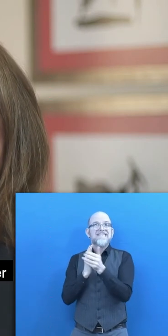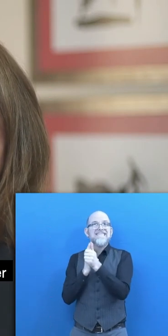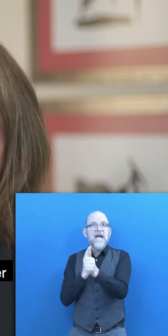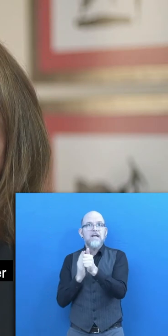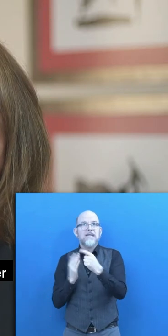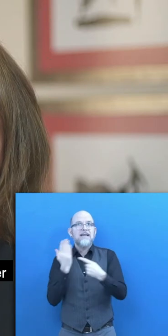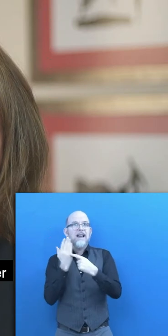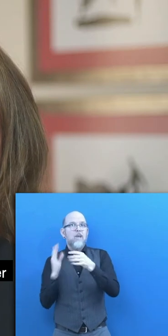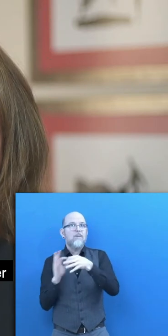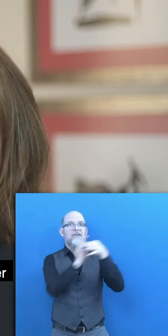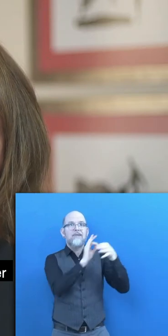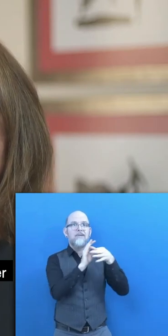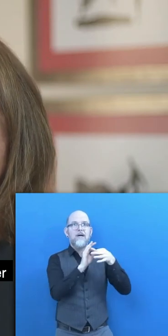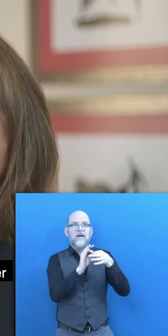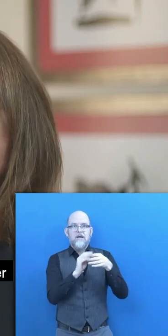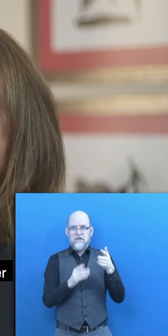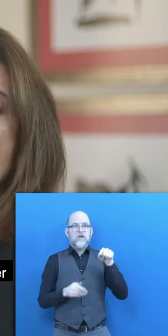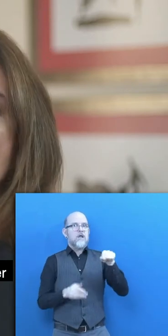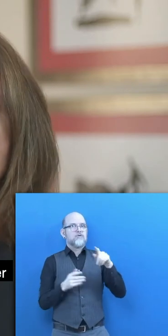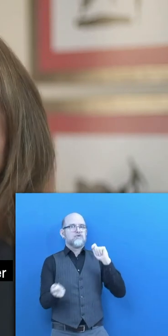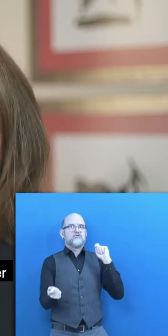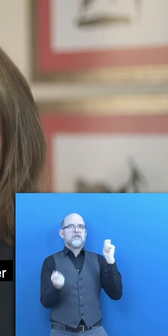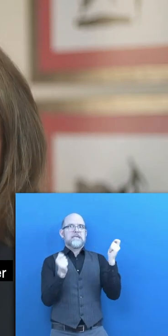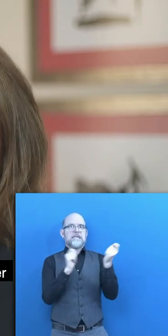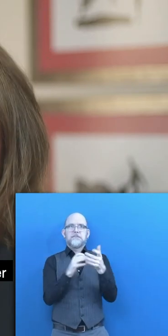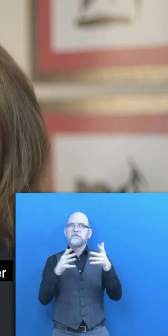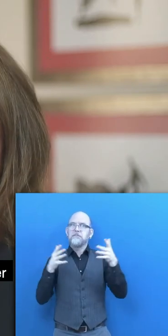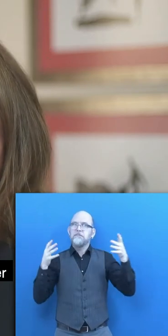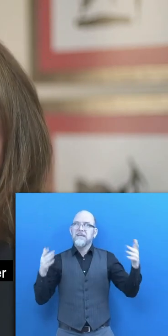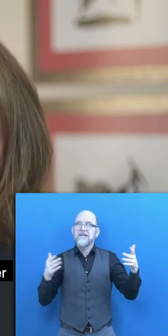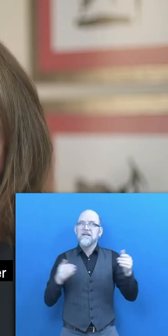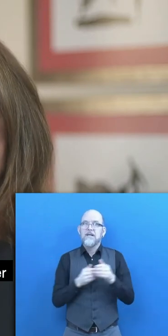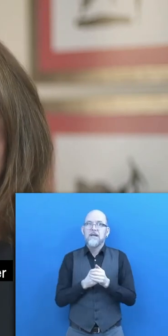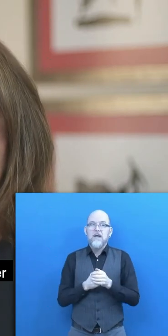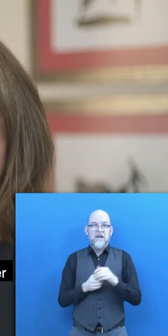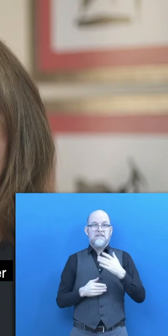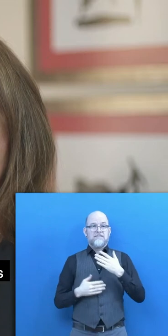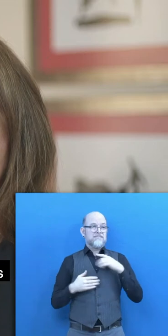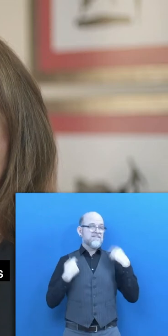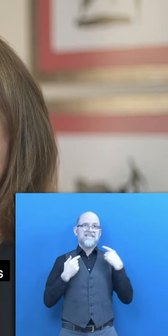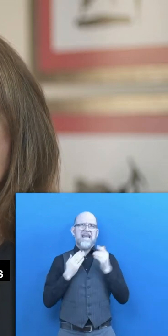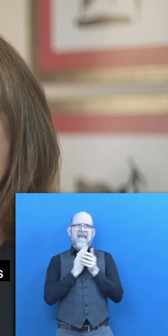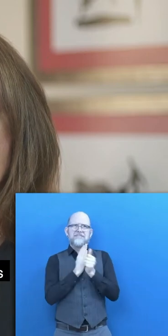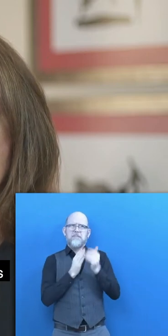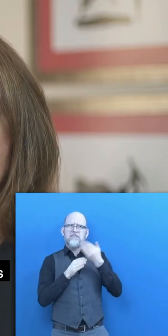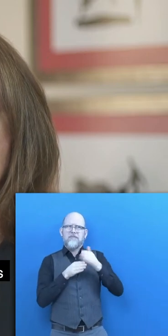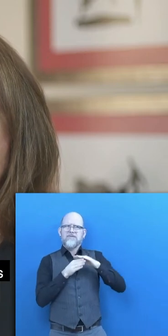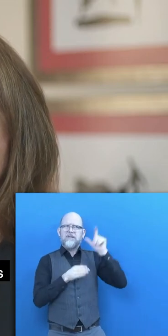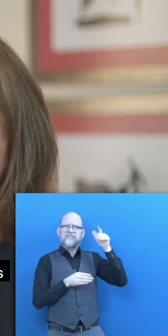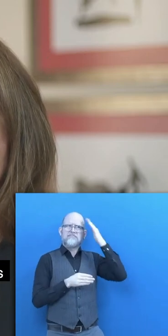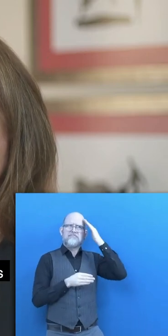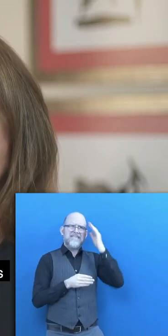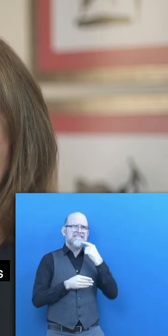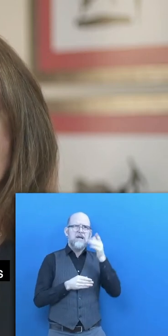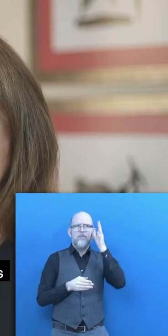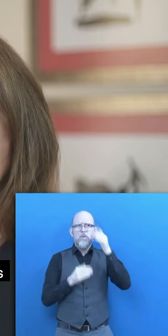The magnitude of these changes is another thing altogether. Some experts believe that about 50% of our